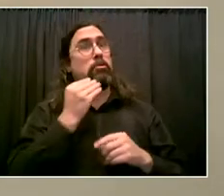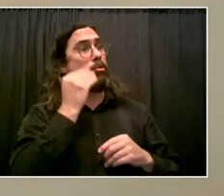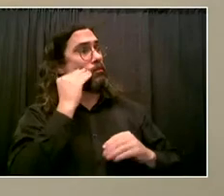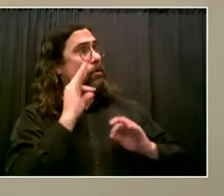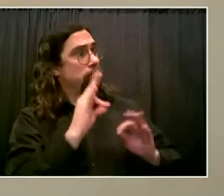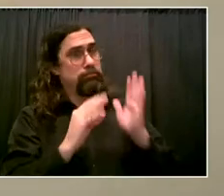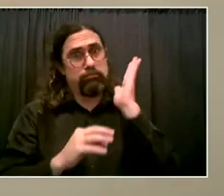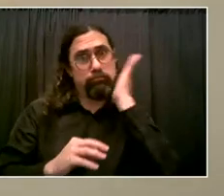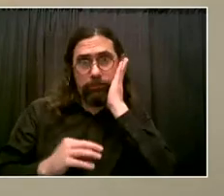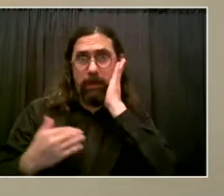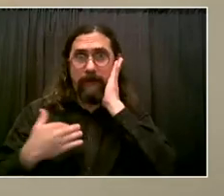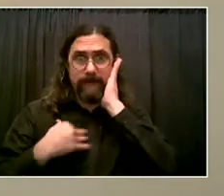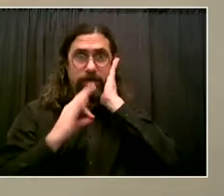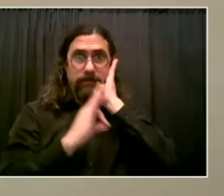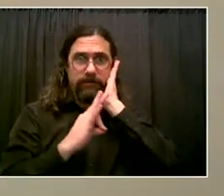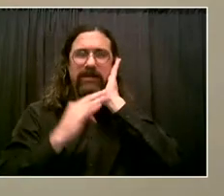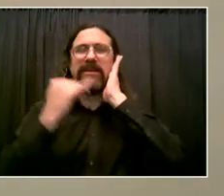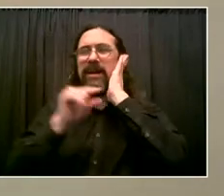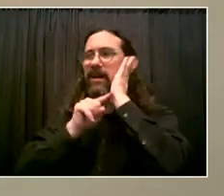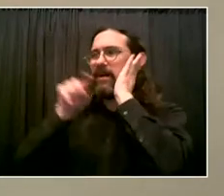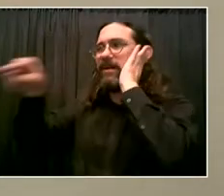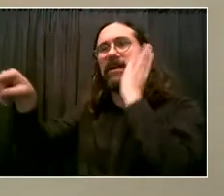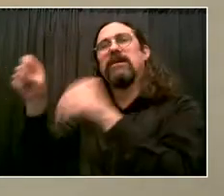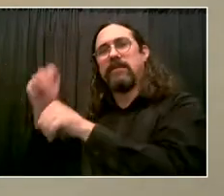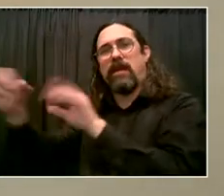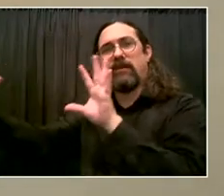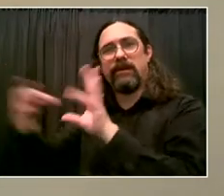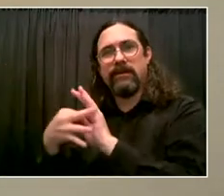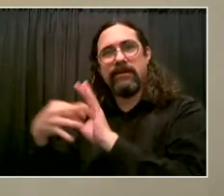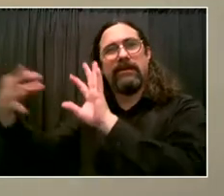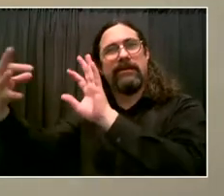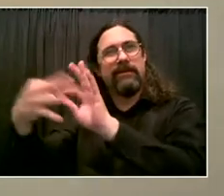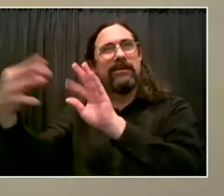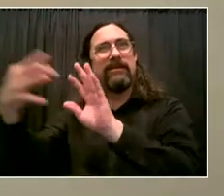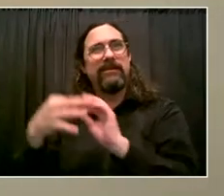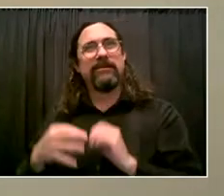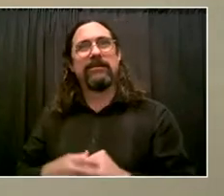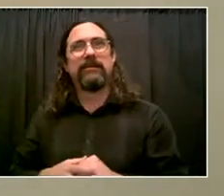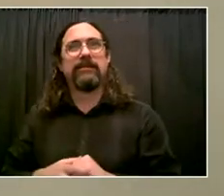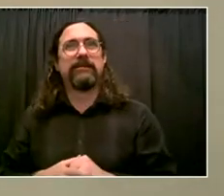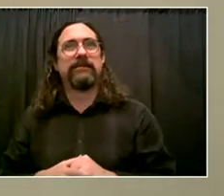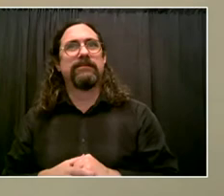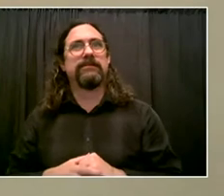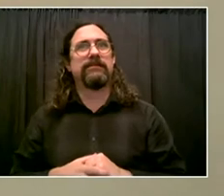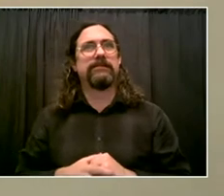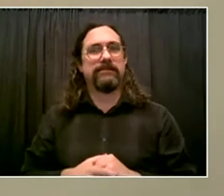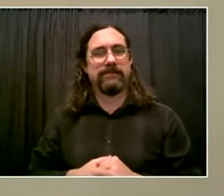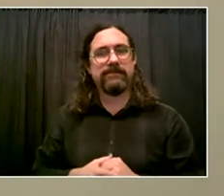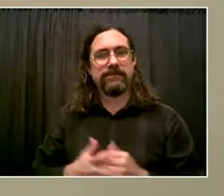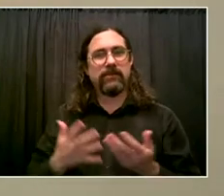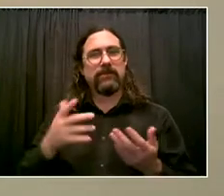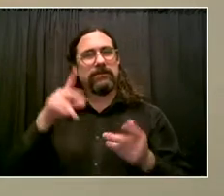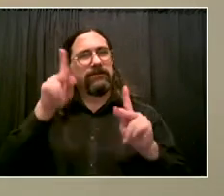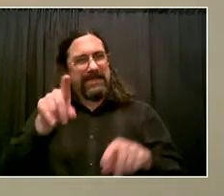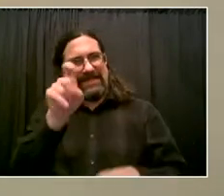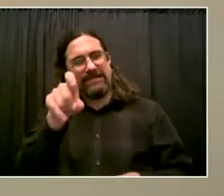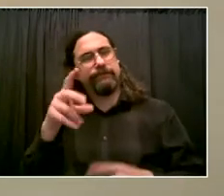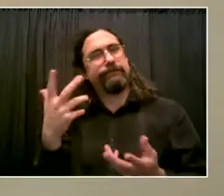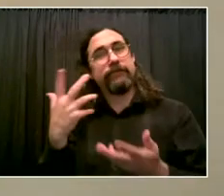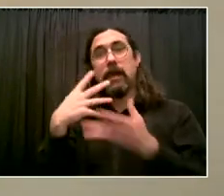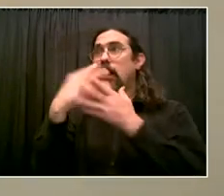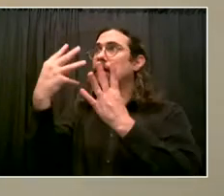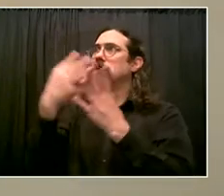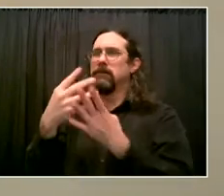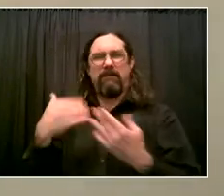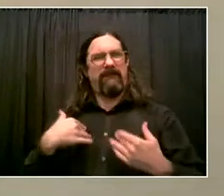right now, we're building a system, I think, for all New Yorkers that are impacted by the justice system to say, we have a place for you to begin and